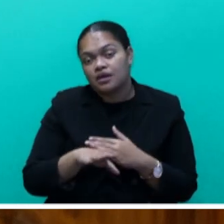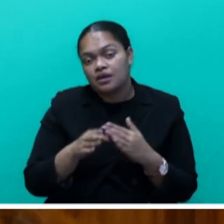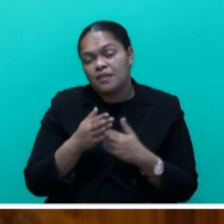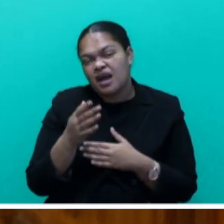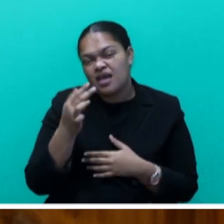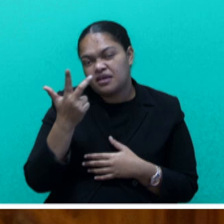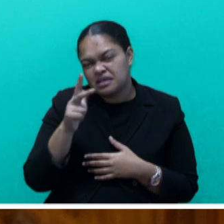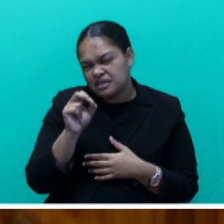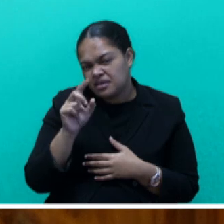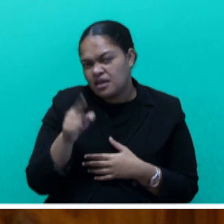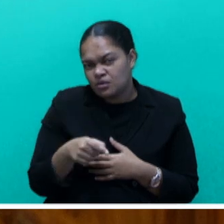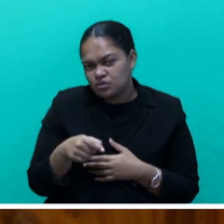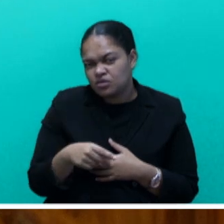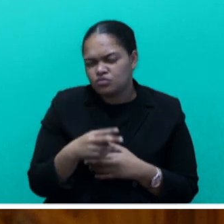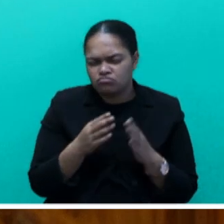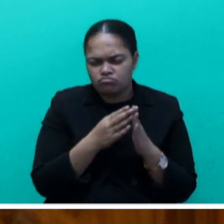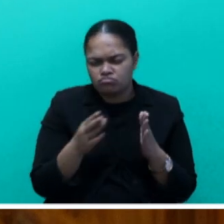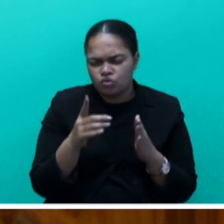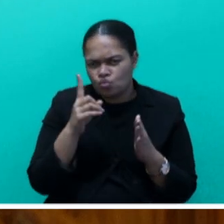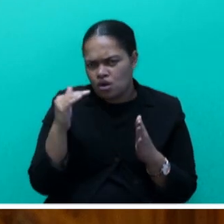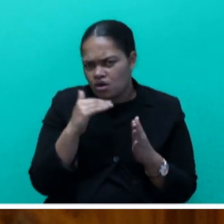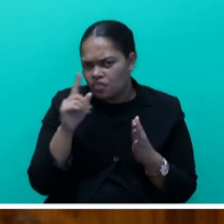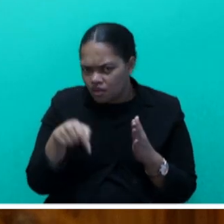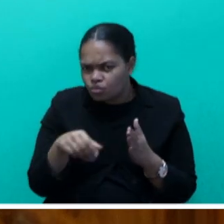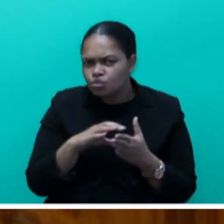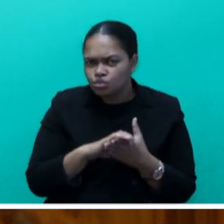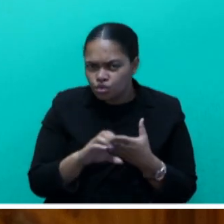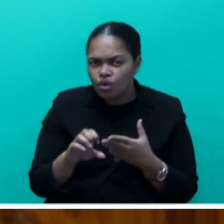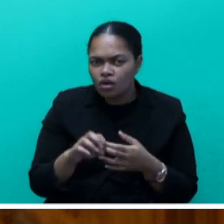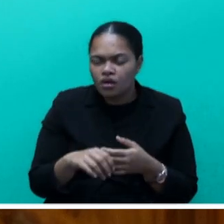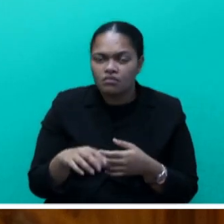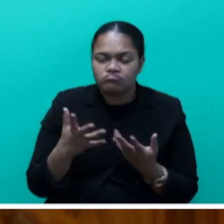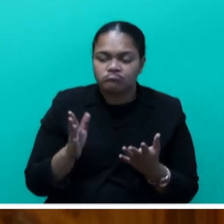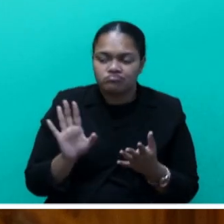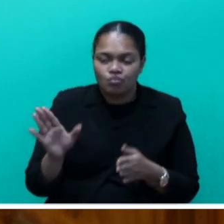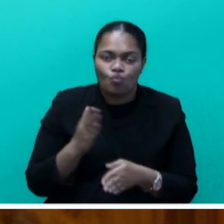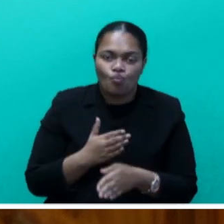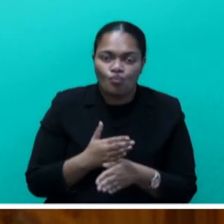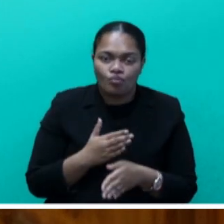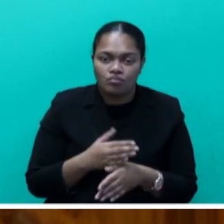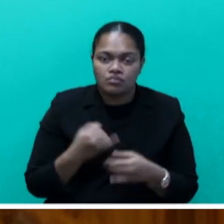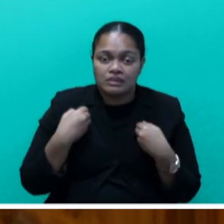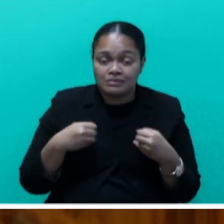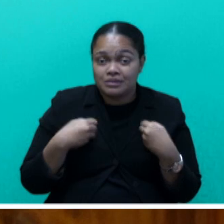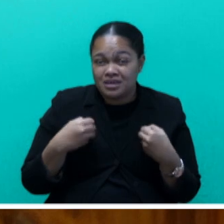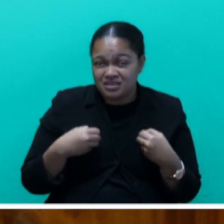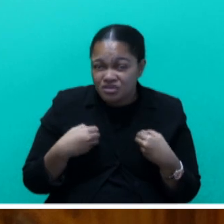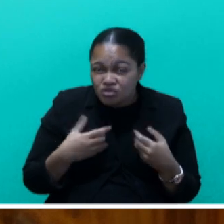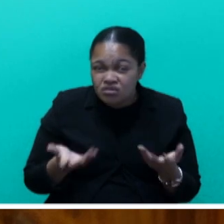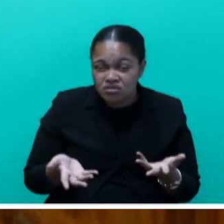to $100,000, which will boost their operations. Implementation